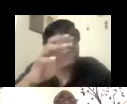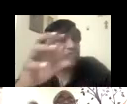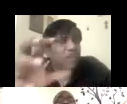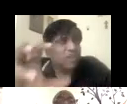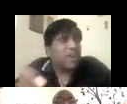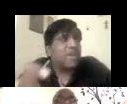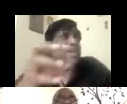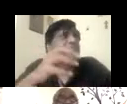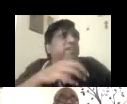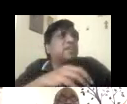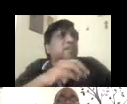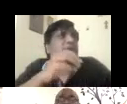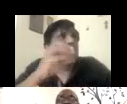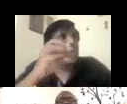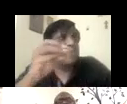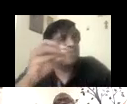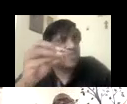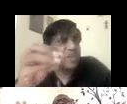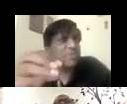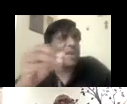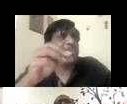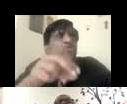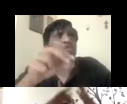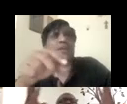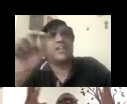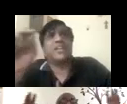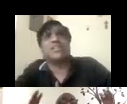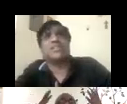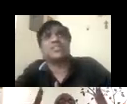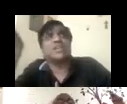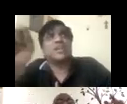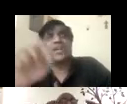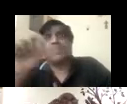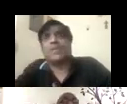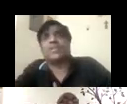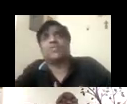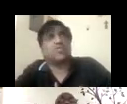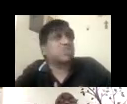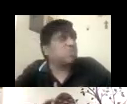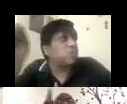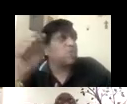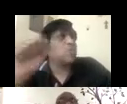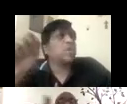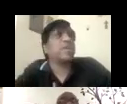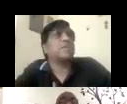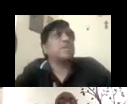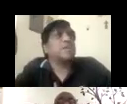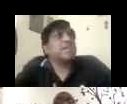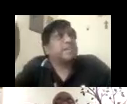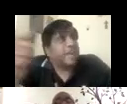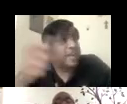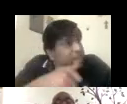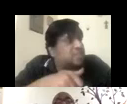of finding it, sheer magnitude of having done this repeated courses over and over again,